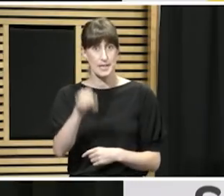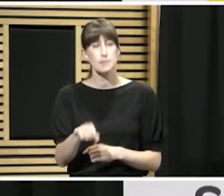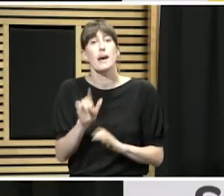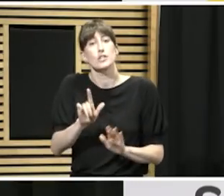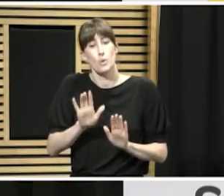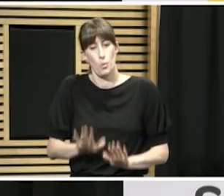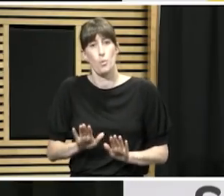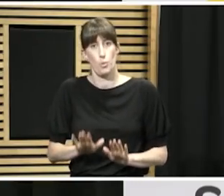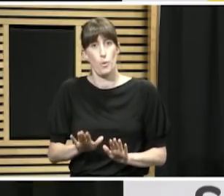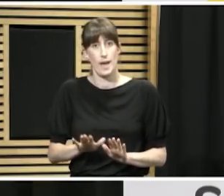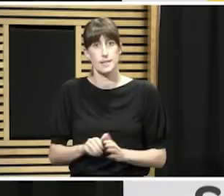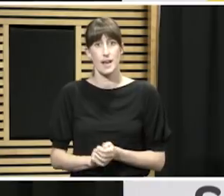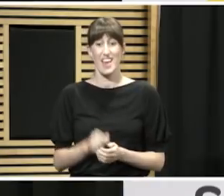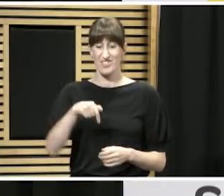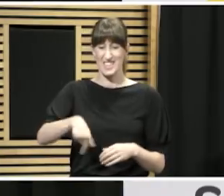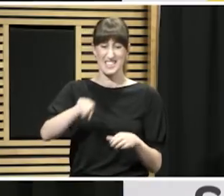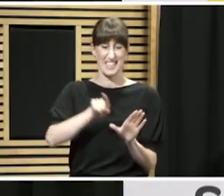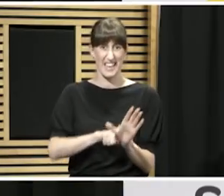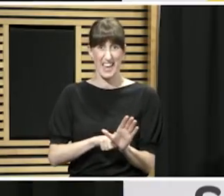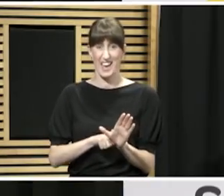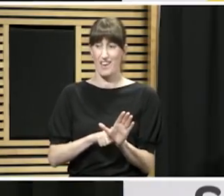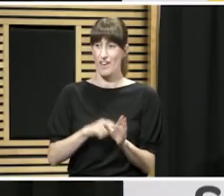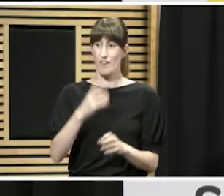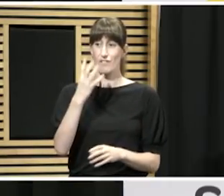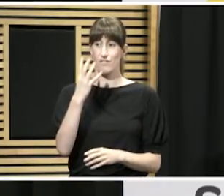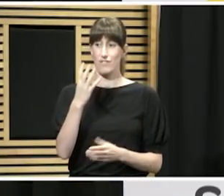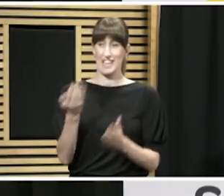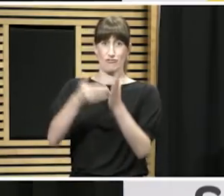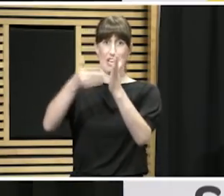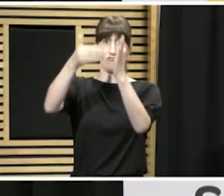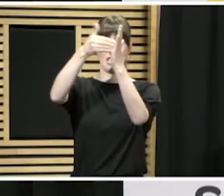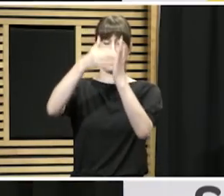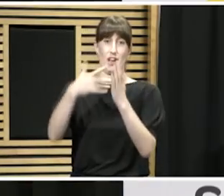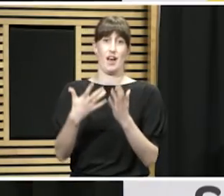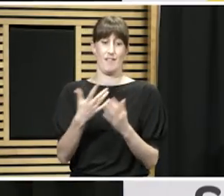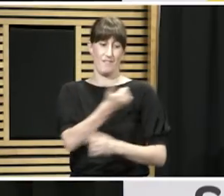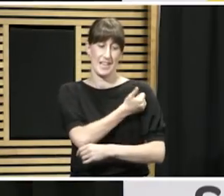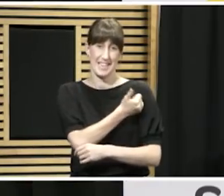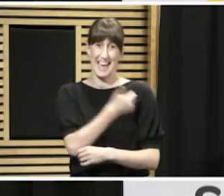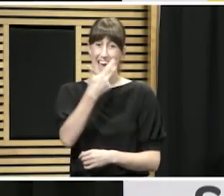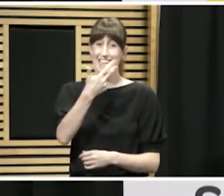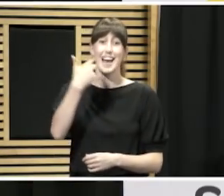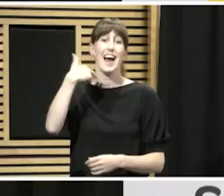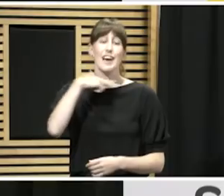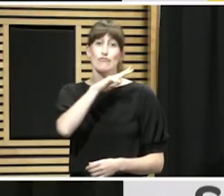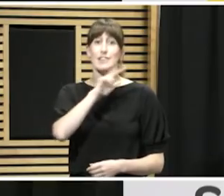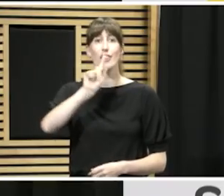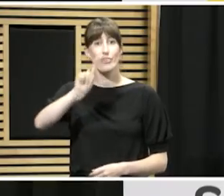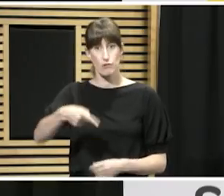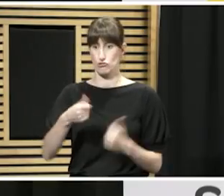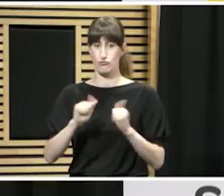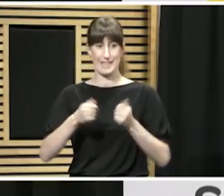,000 more vaccines this year than we had last year. That's a 30% increase and already 800,000 have been distributed.